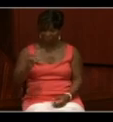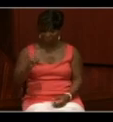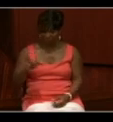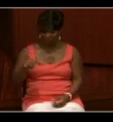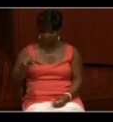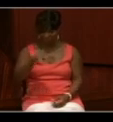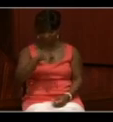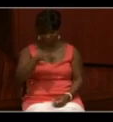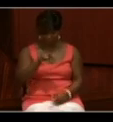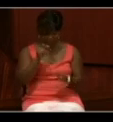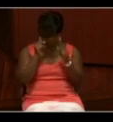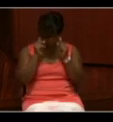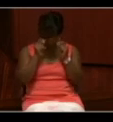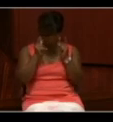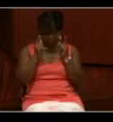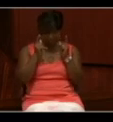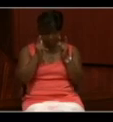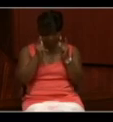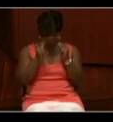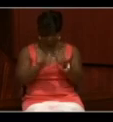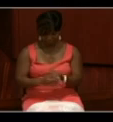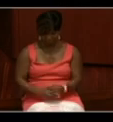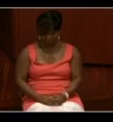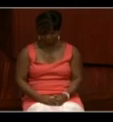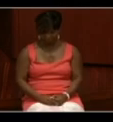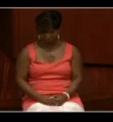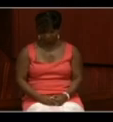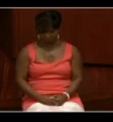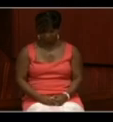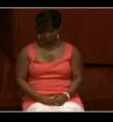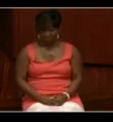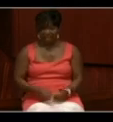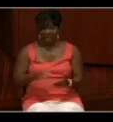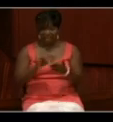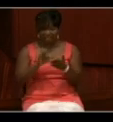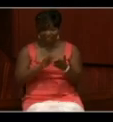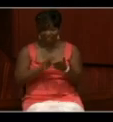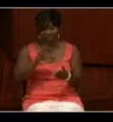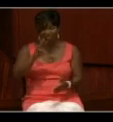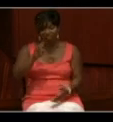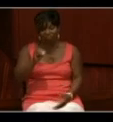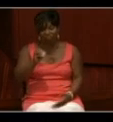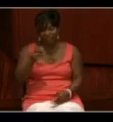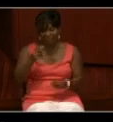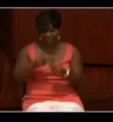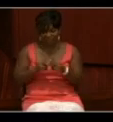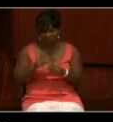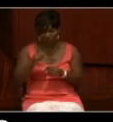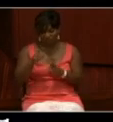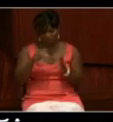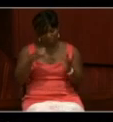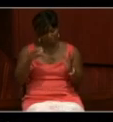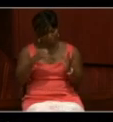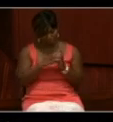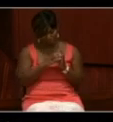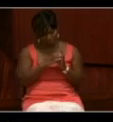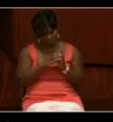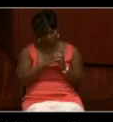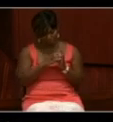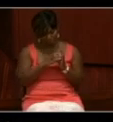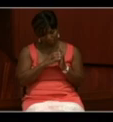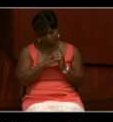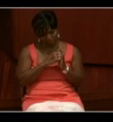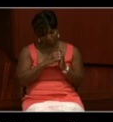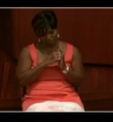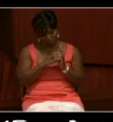are still awake, I counted 40 names in that one paragraph alone with mentions